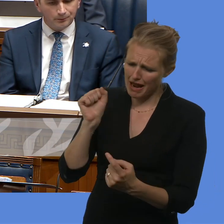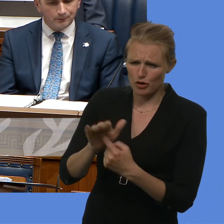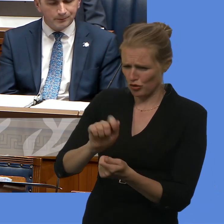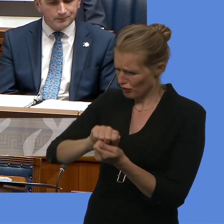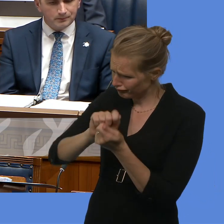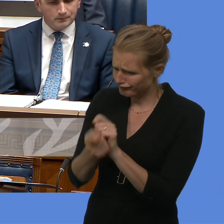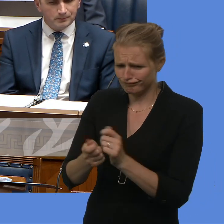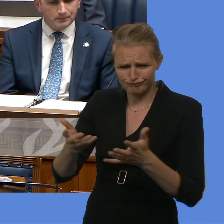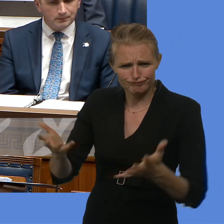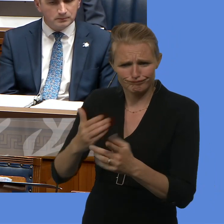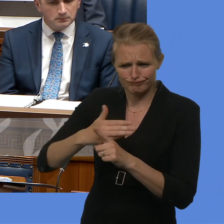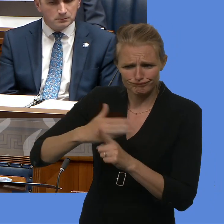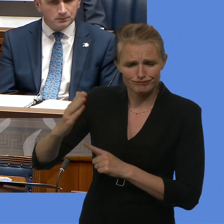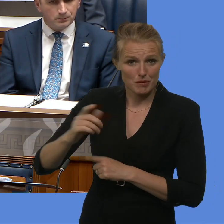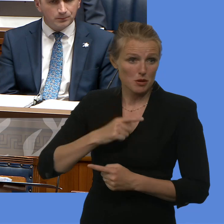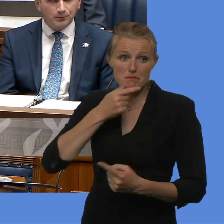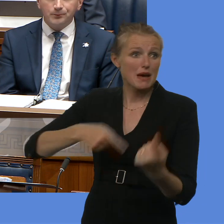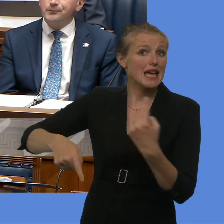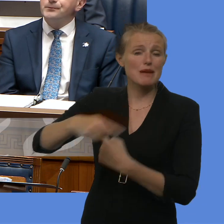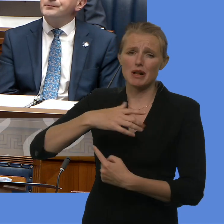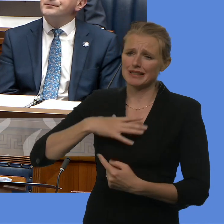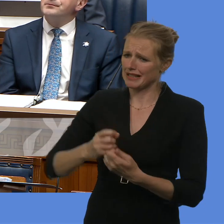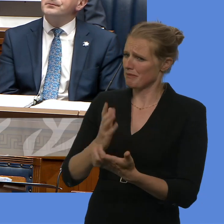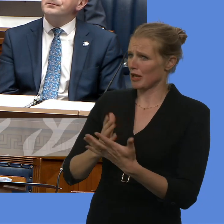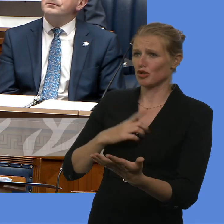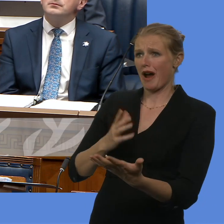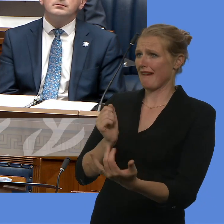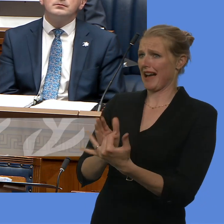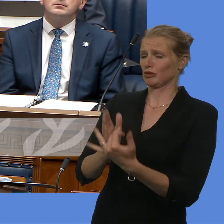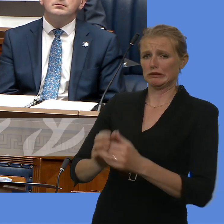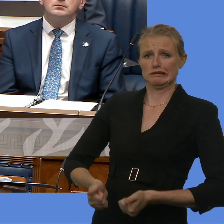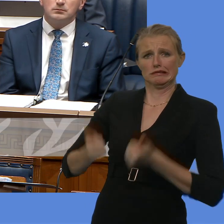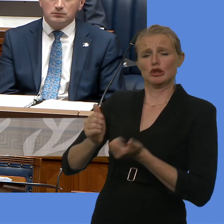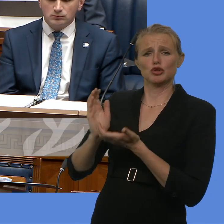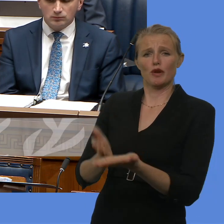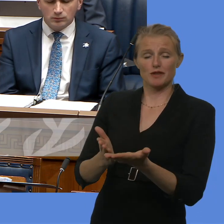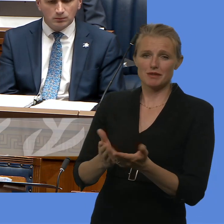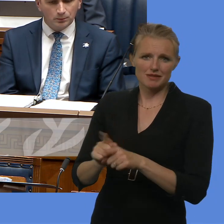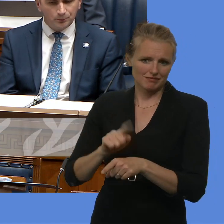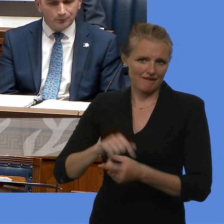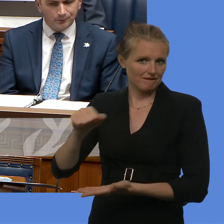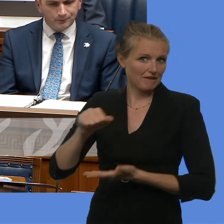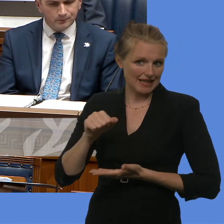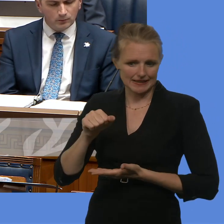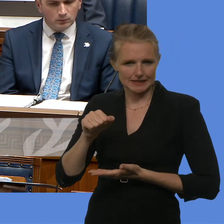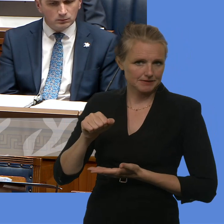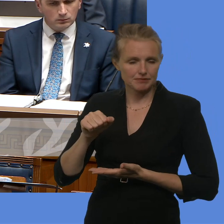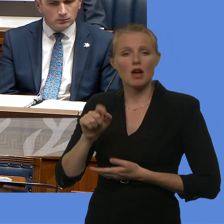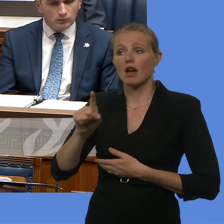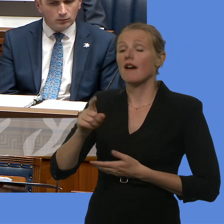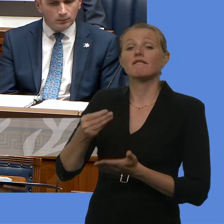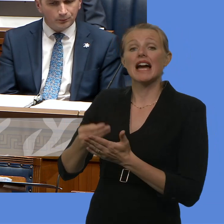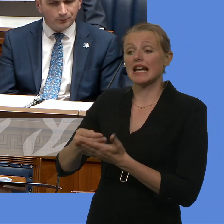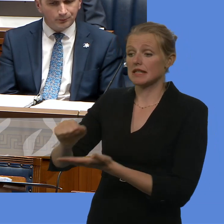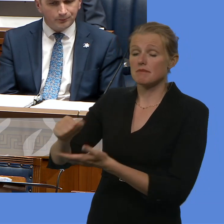equitable access to the high-quality services that our citizens expect and to make public finance sustainable. The executive has agreed an approach proposed by the finance minister